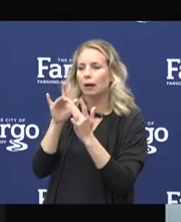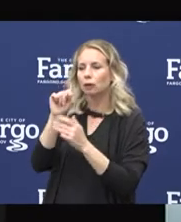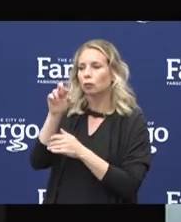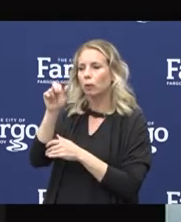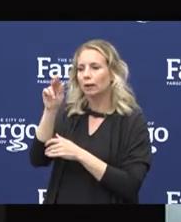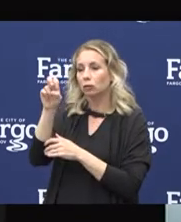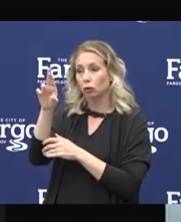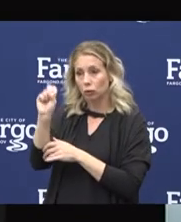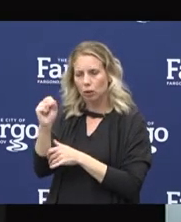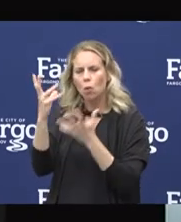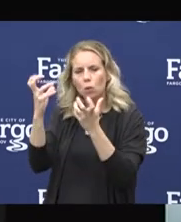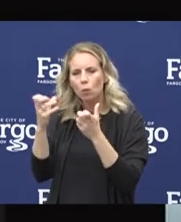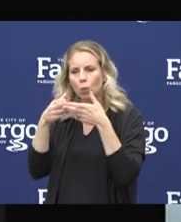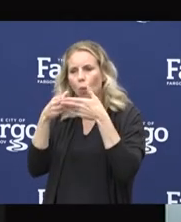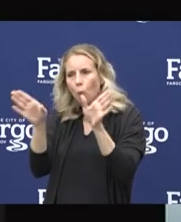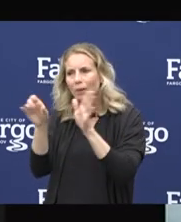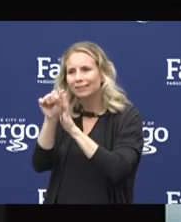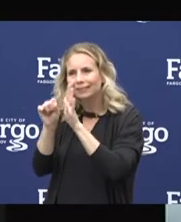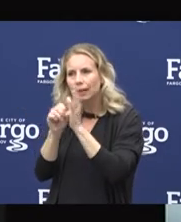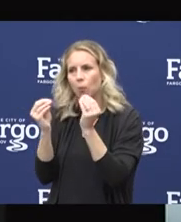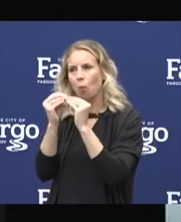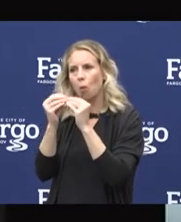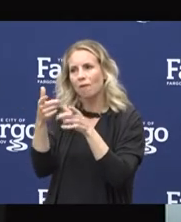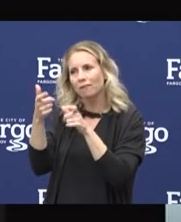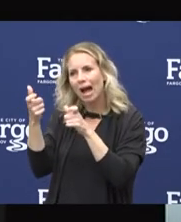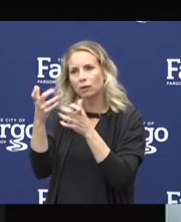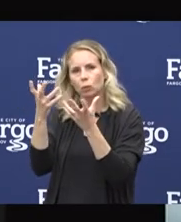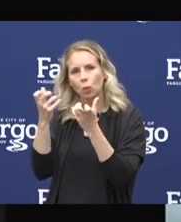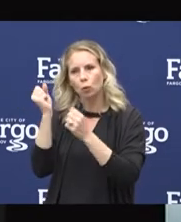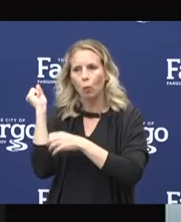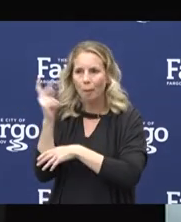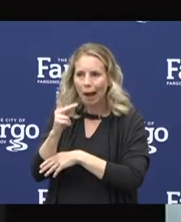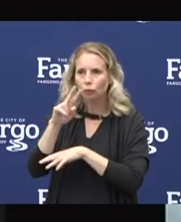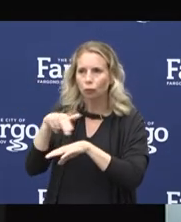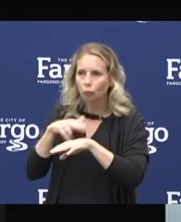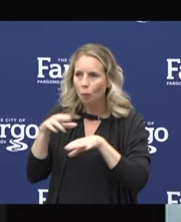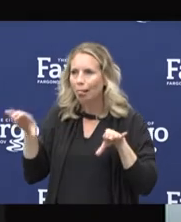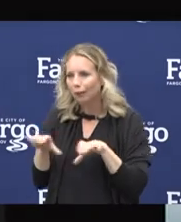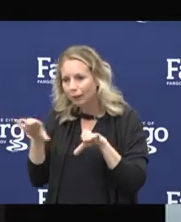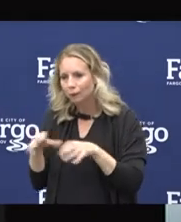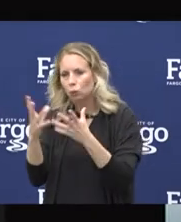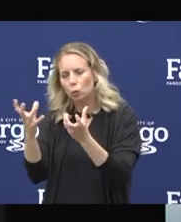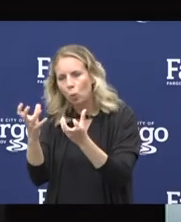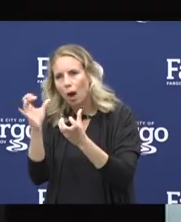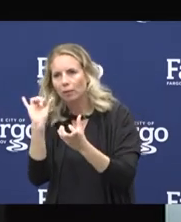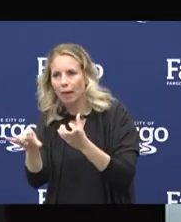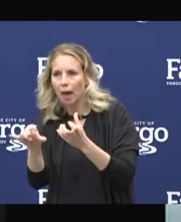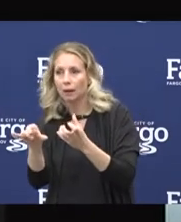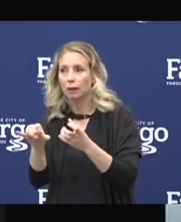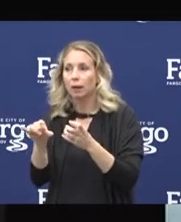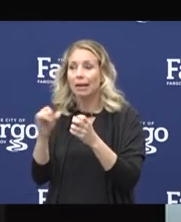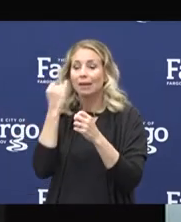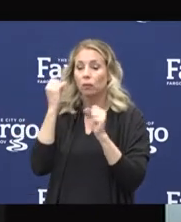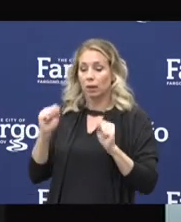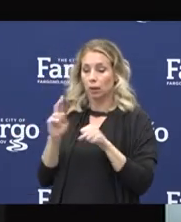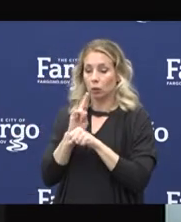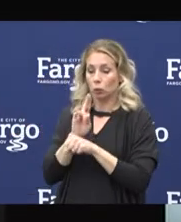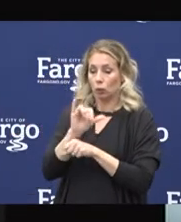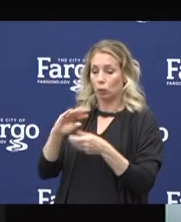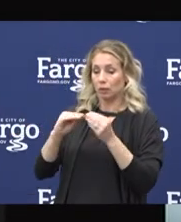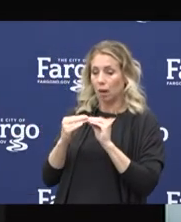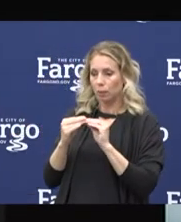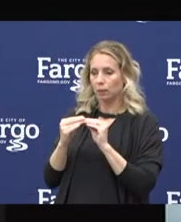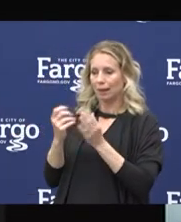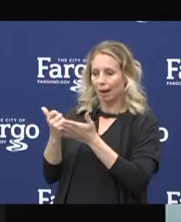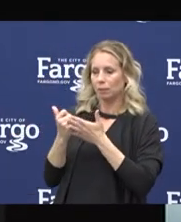quicker. We want everyone to be able to get back to their normal activities, and it is through that data that we're able to make those informed